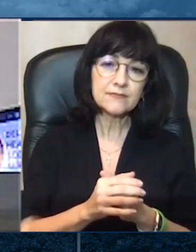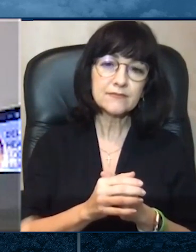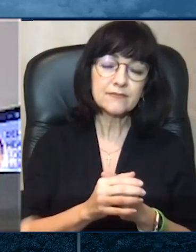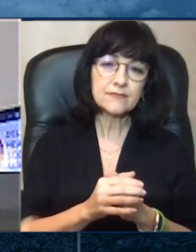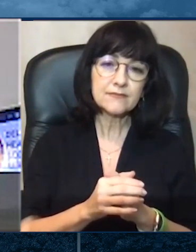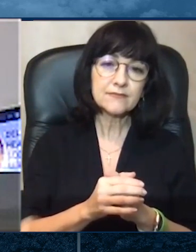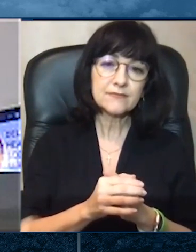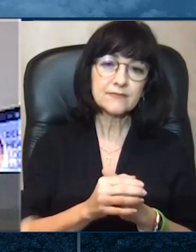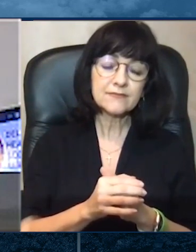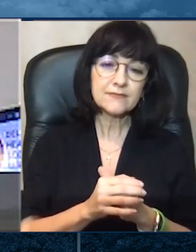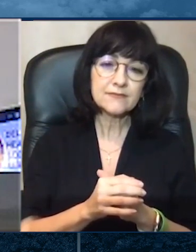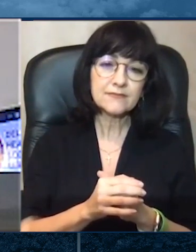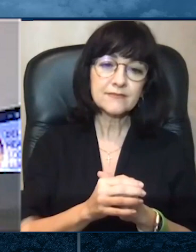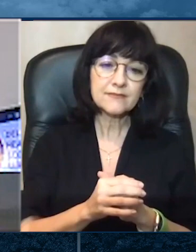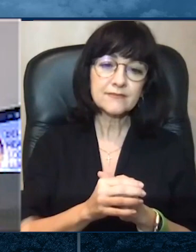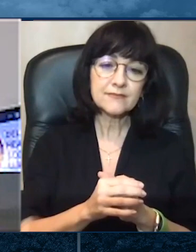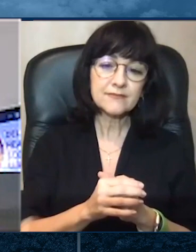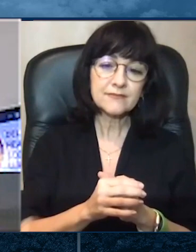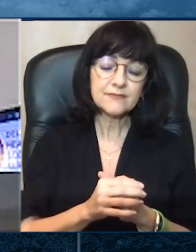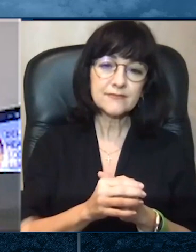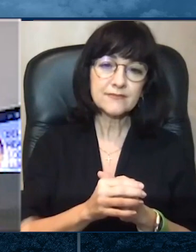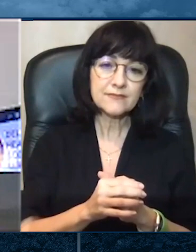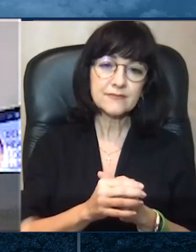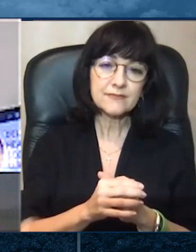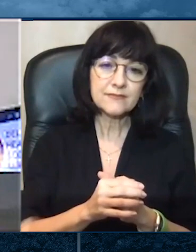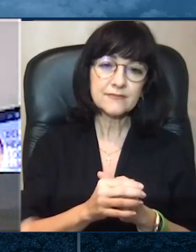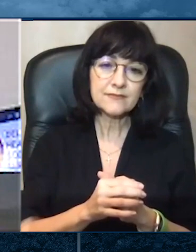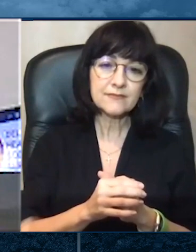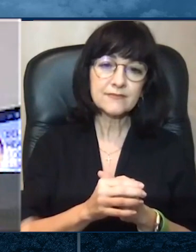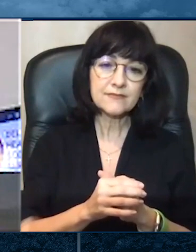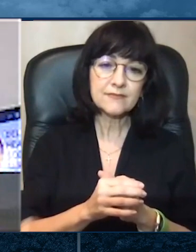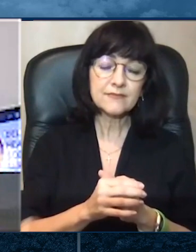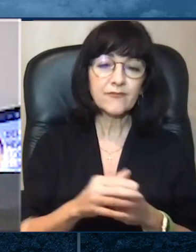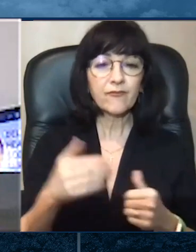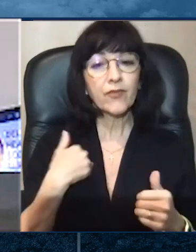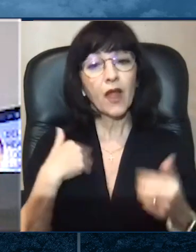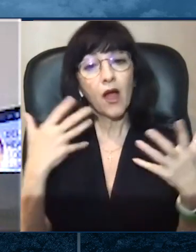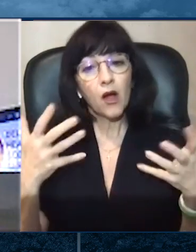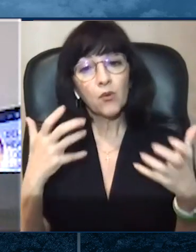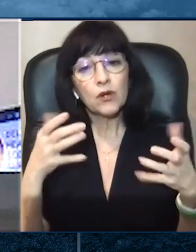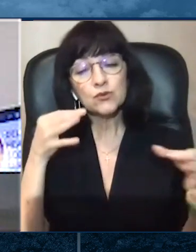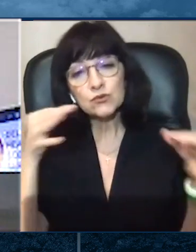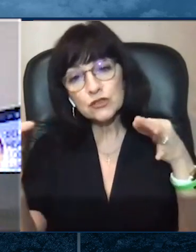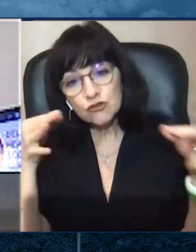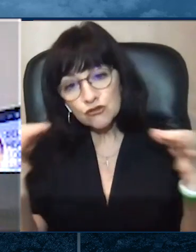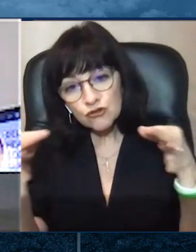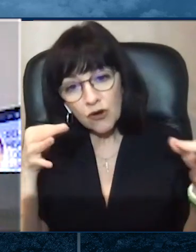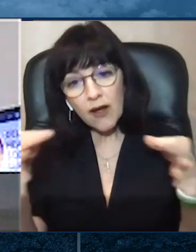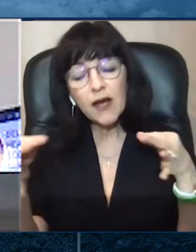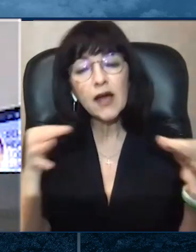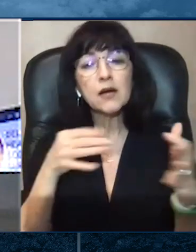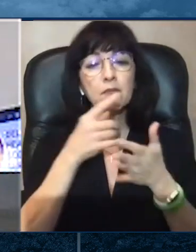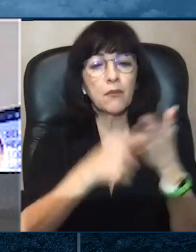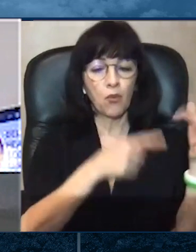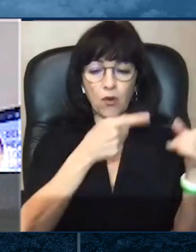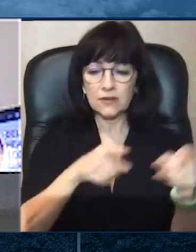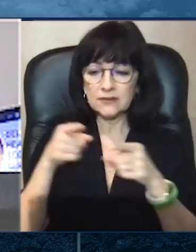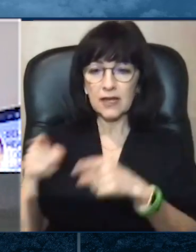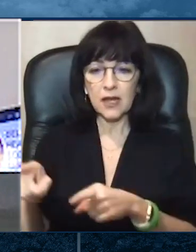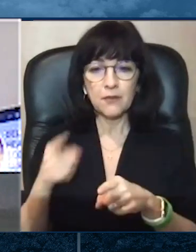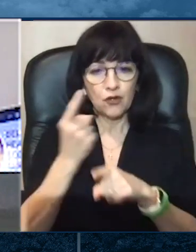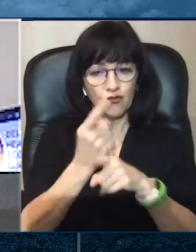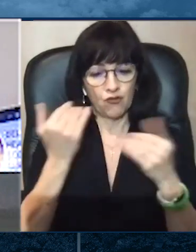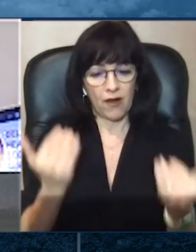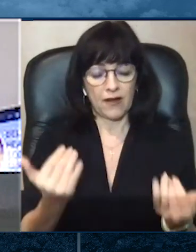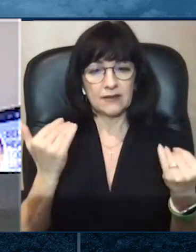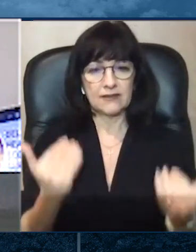Ahora, voy a describir lo que está pasando en términos de casos de coronavirus en Delaware.